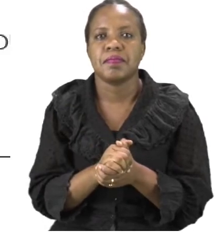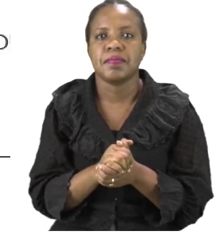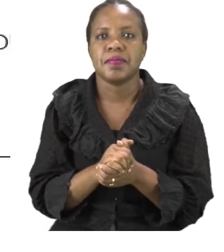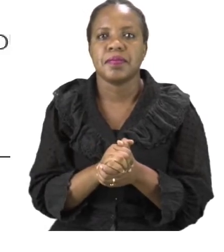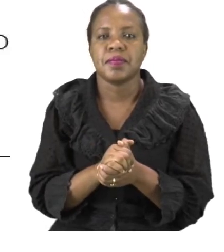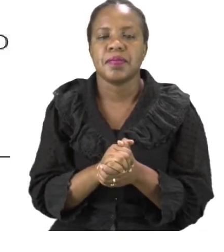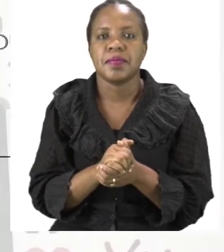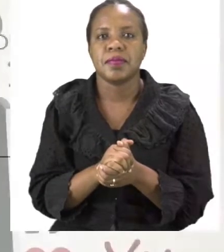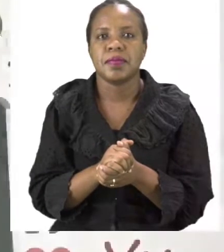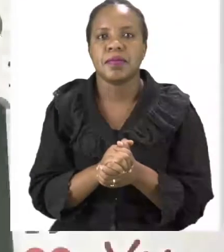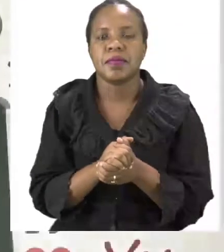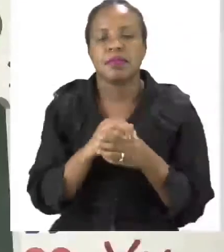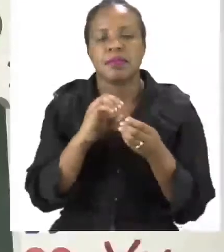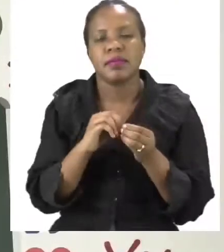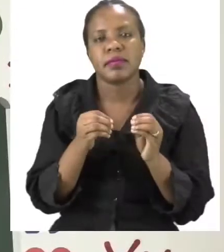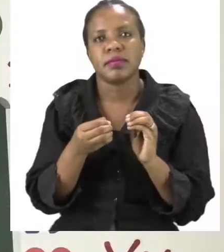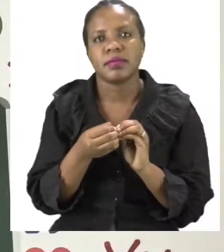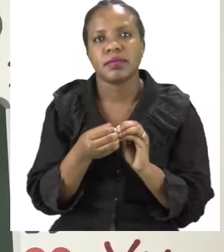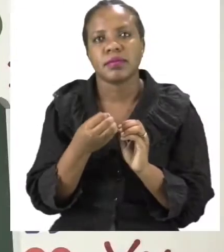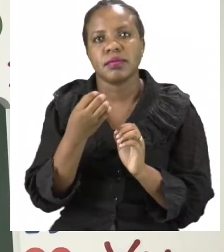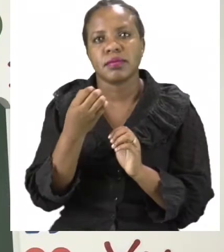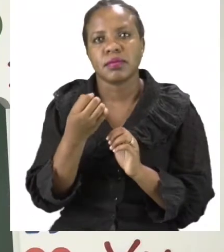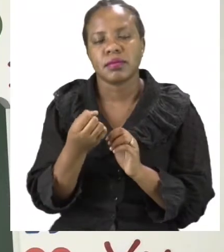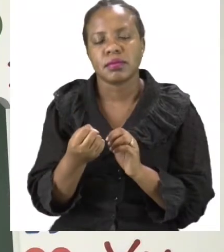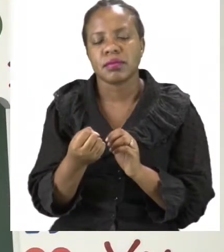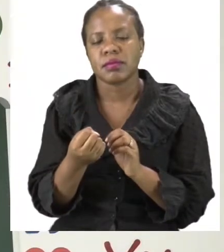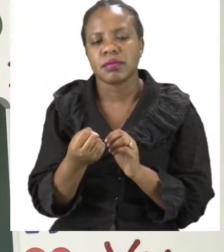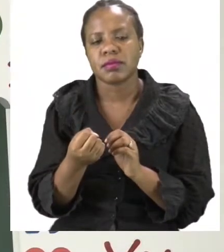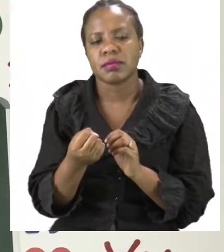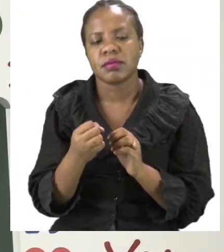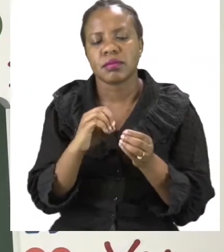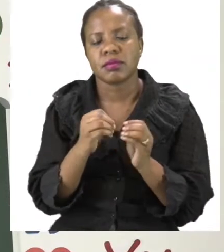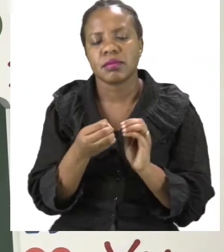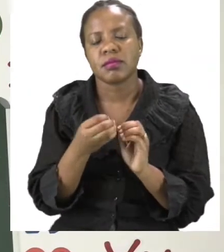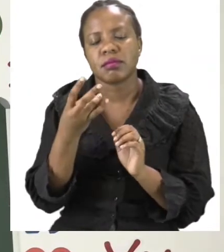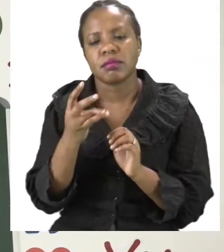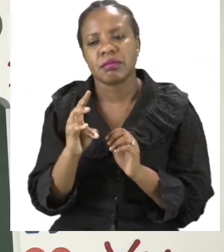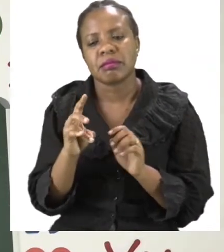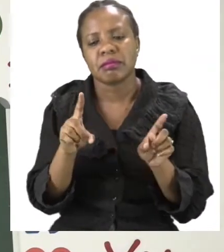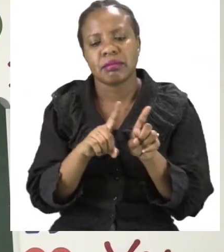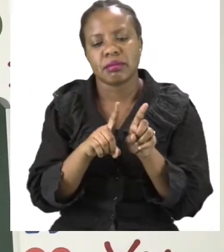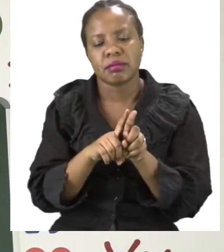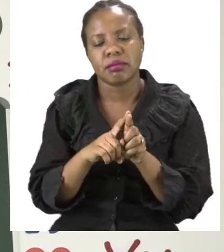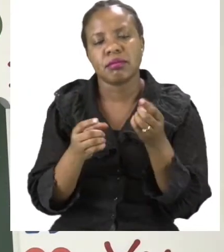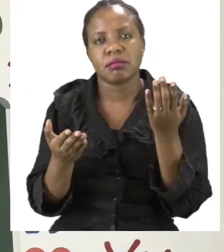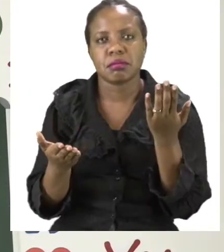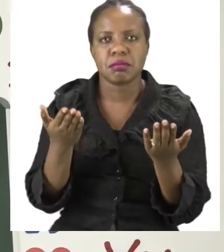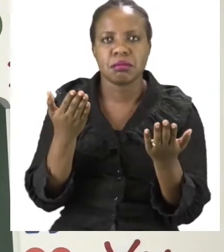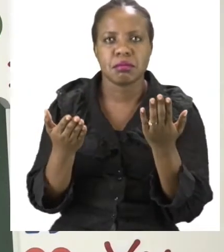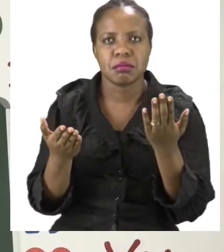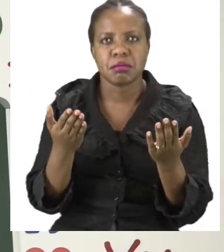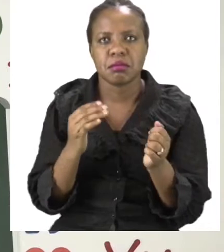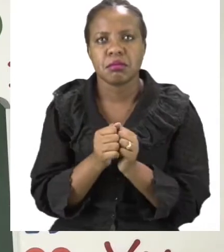Now for number 7 it looks like they are comparing two houses. First we have your and